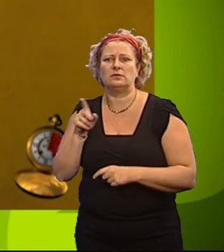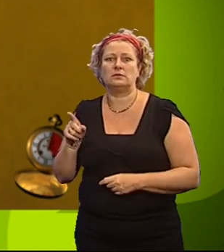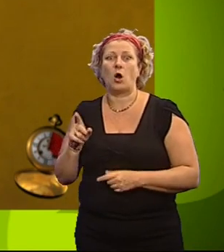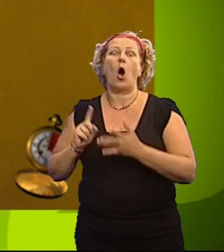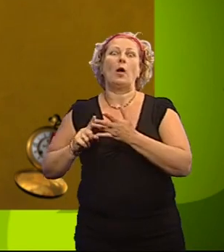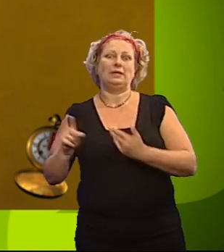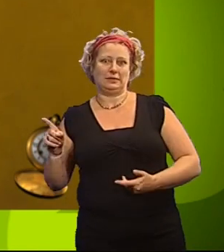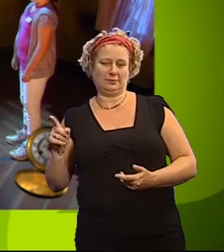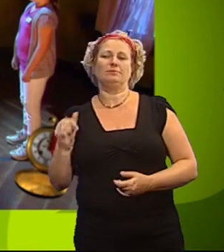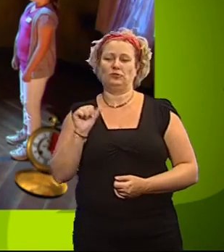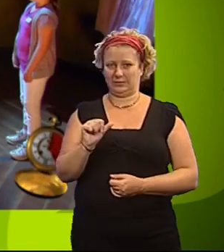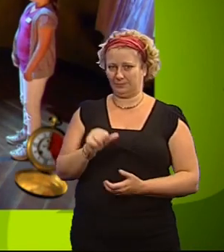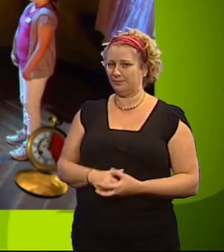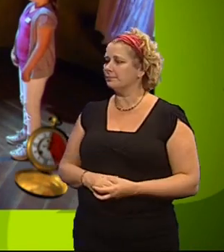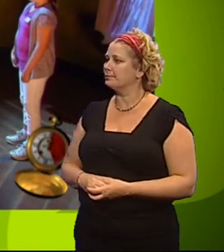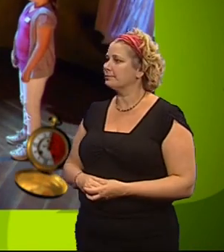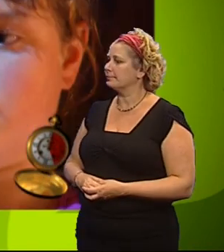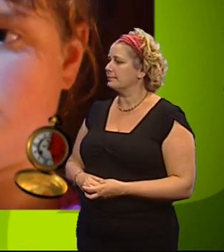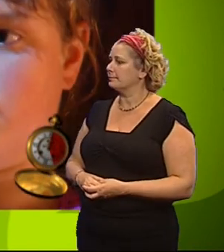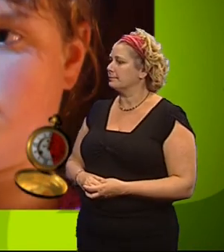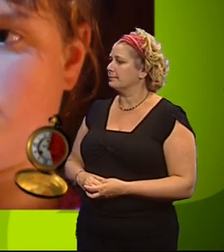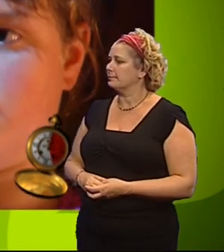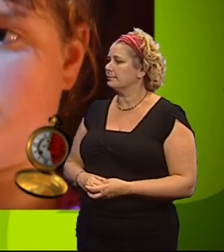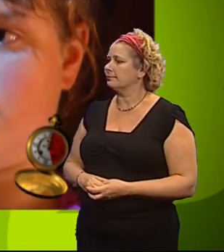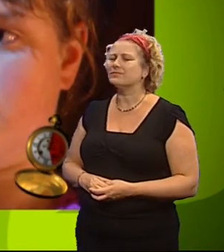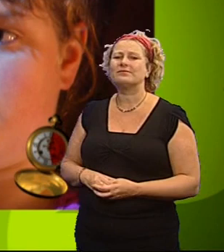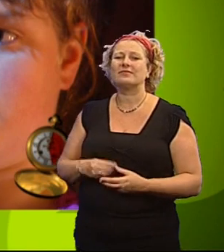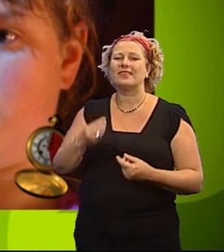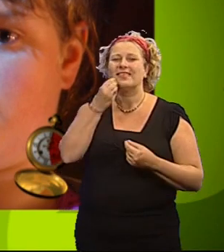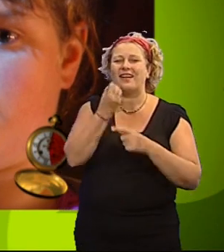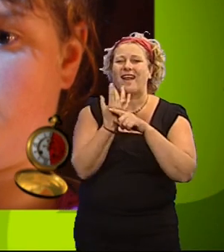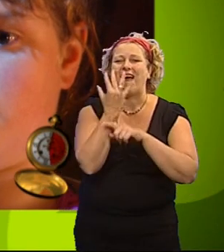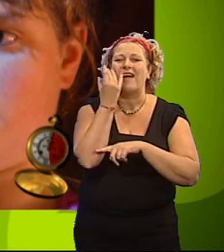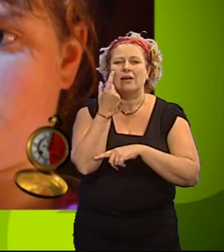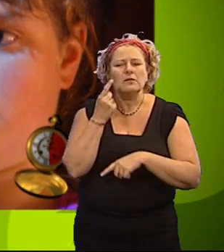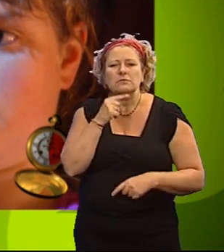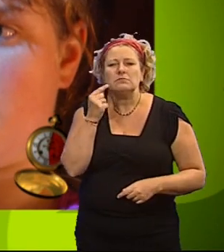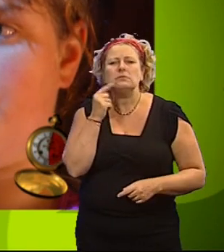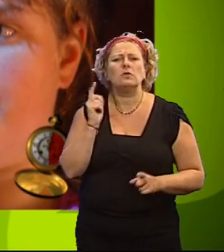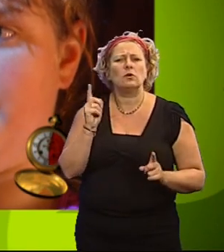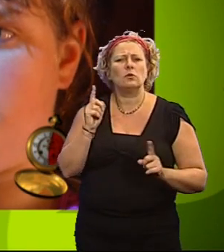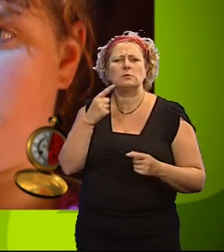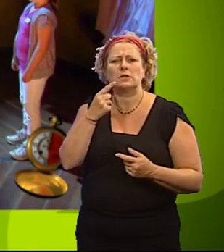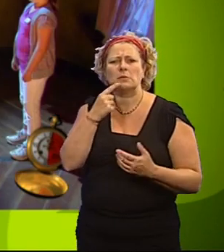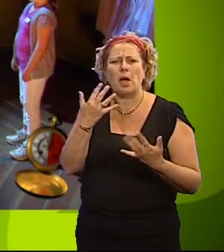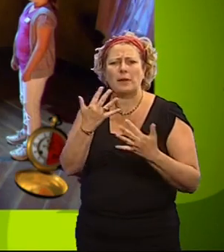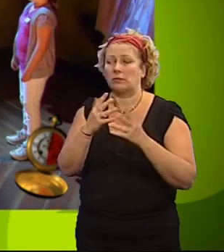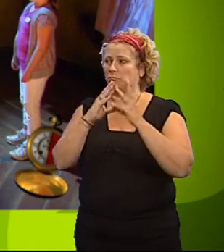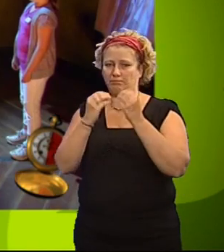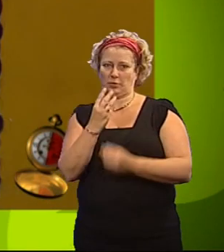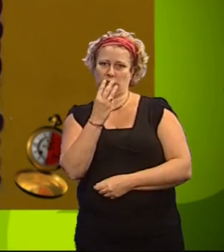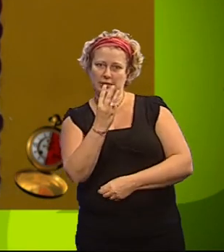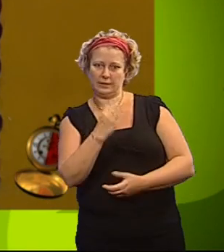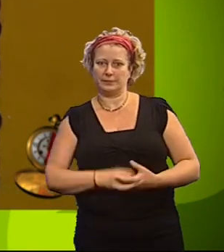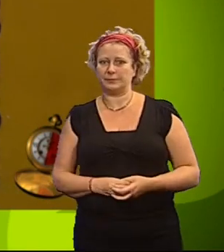Waste. Correct. Sam, in Feed Me Lies, how many statements were read out in total? Three. Correct. Rene,